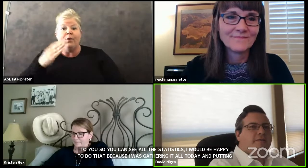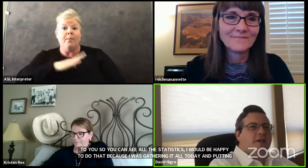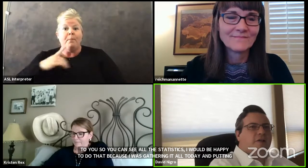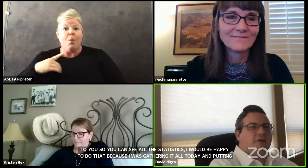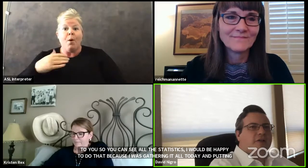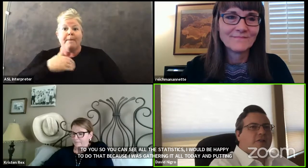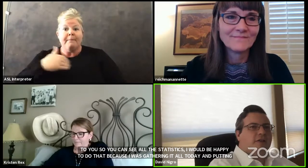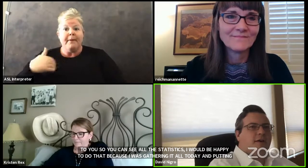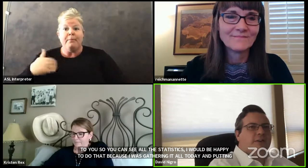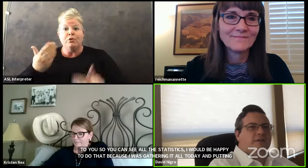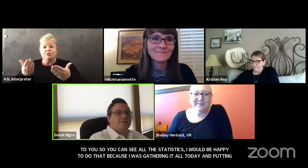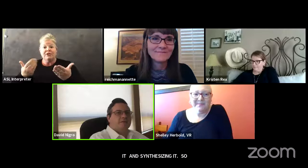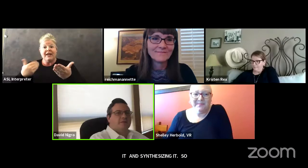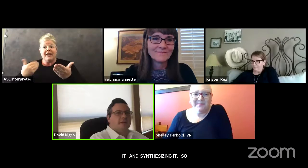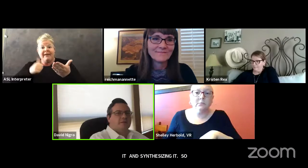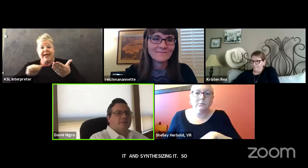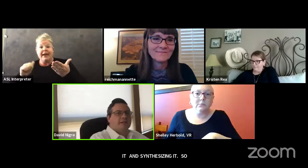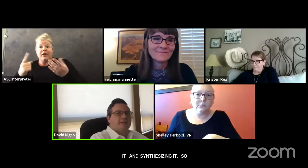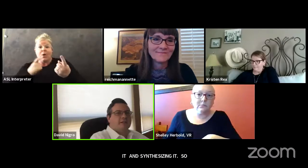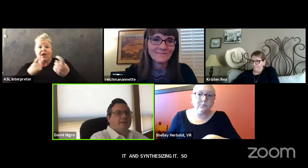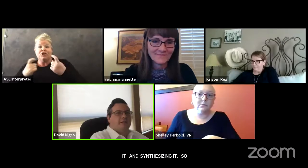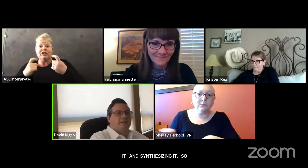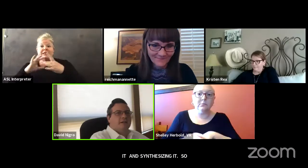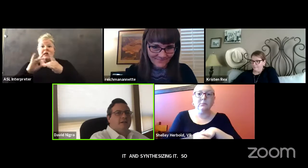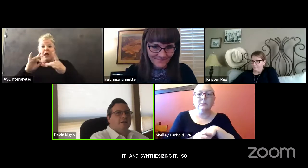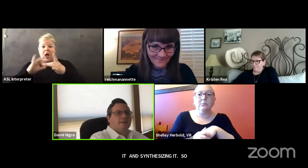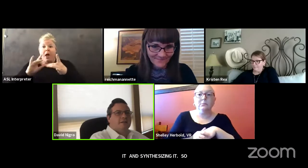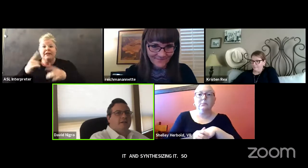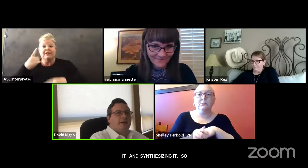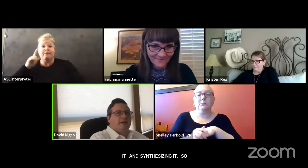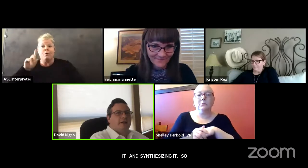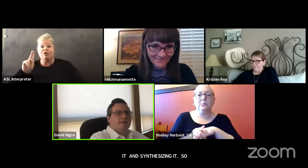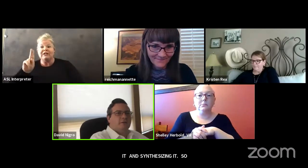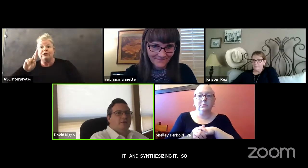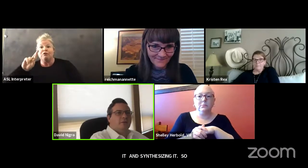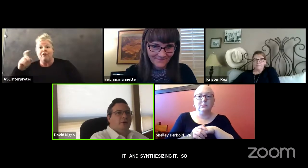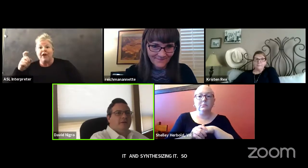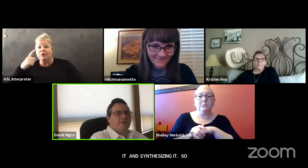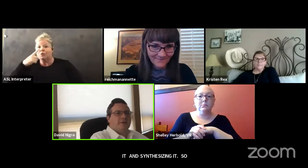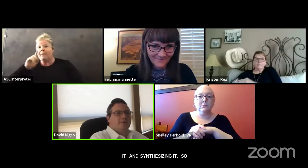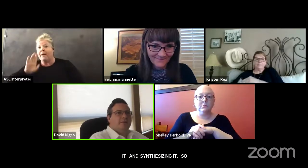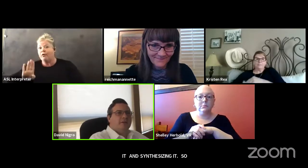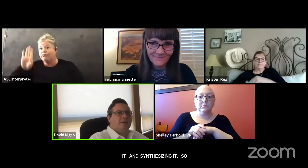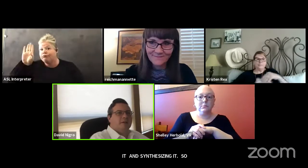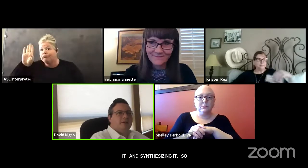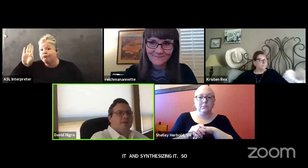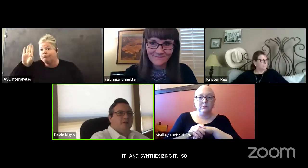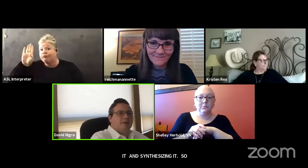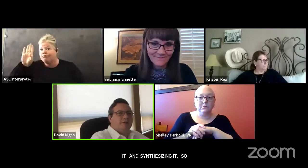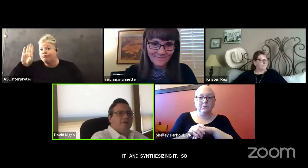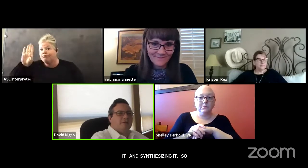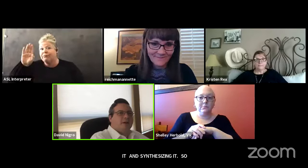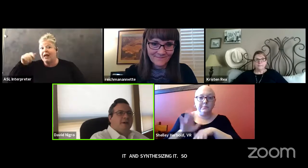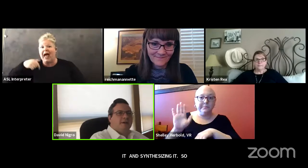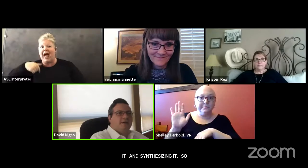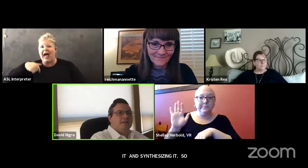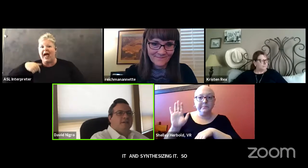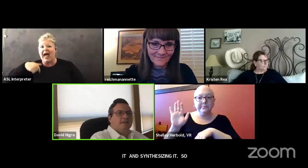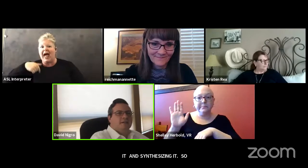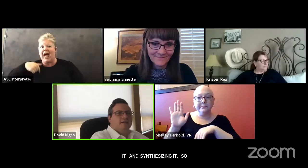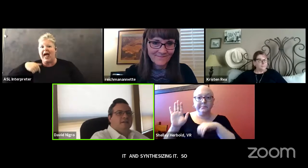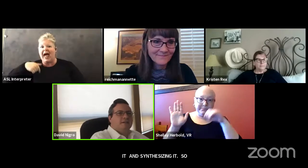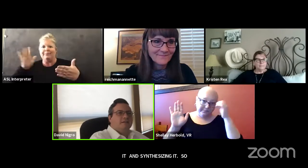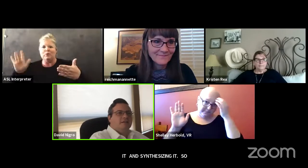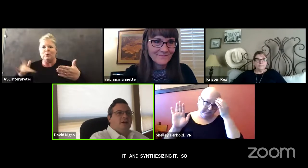have questions or comments for Dr. Ricks? Raise your hand or wave. I'm swiping through my,